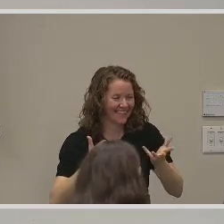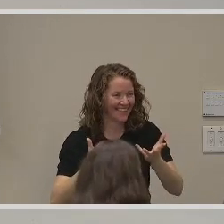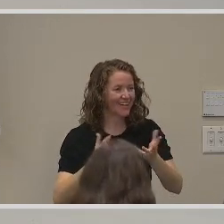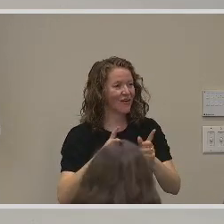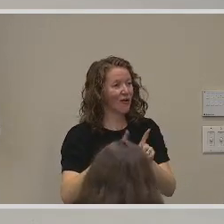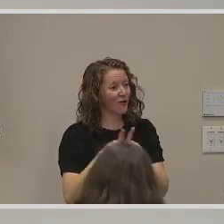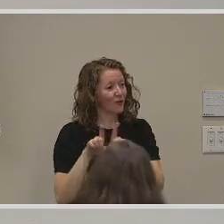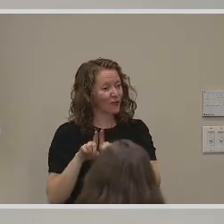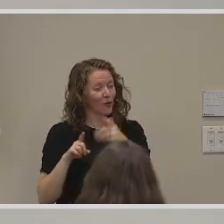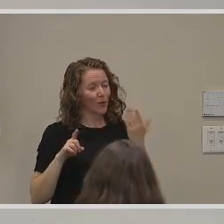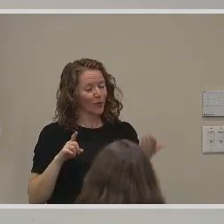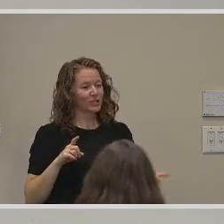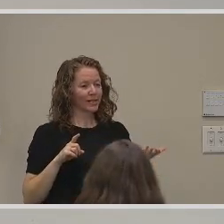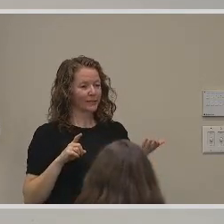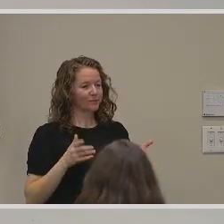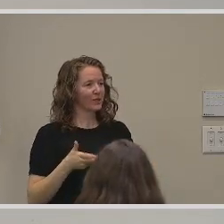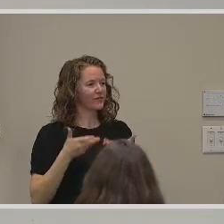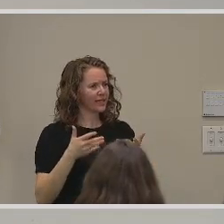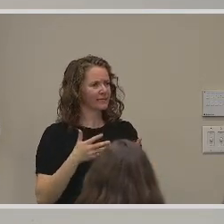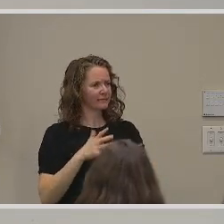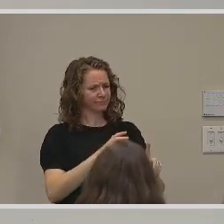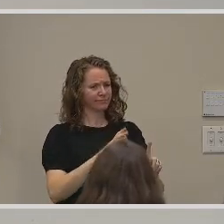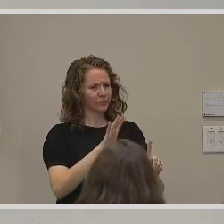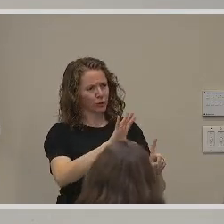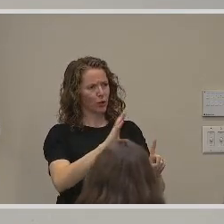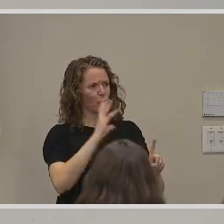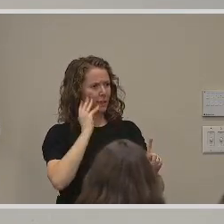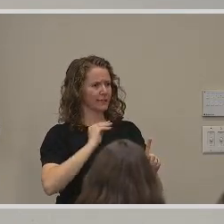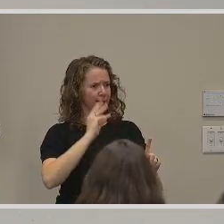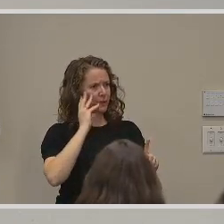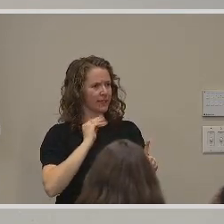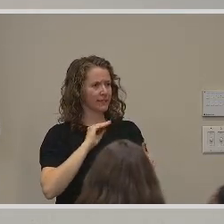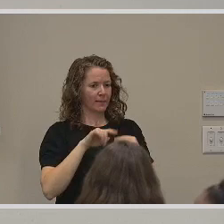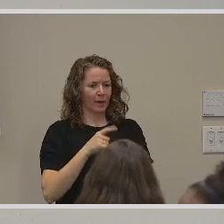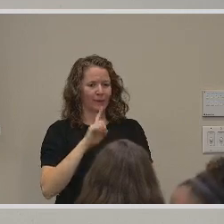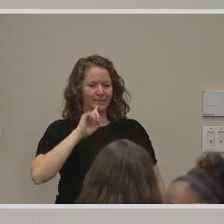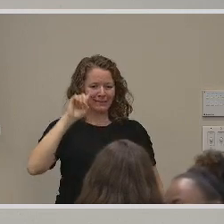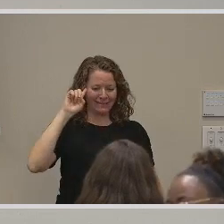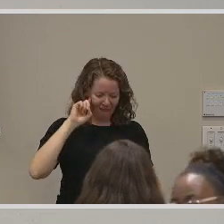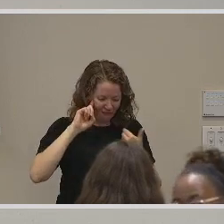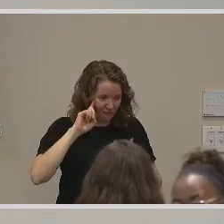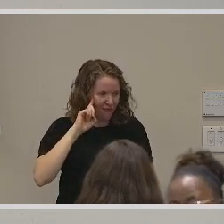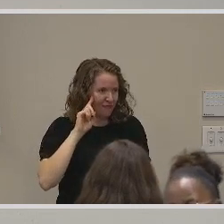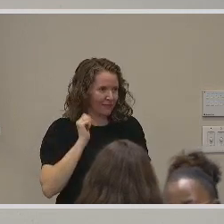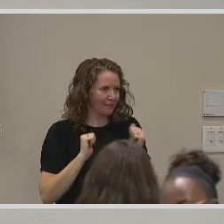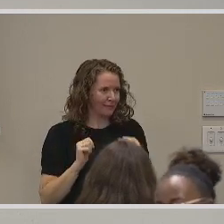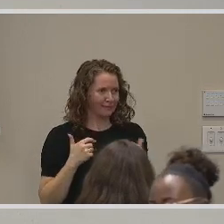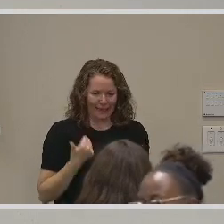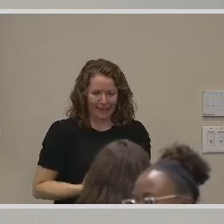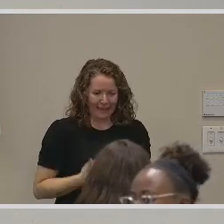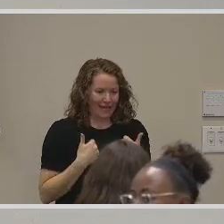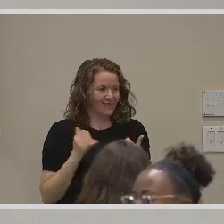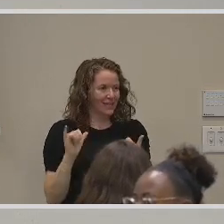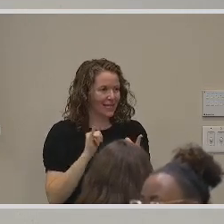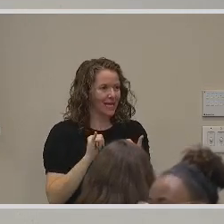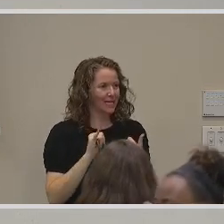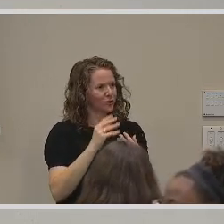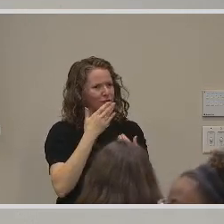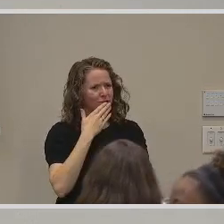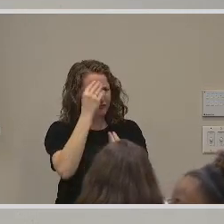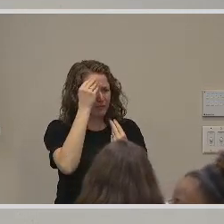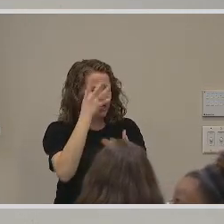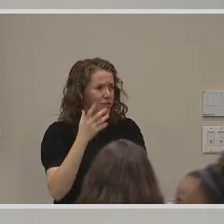also provides first-hand experience on what being Deaf is like and enriches our lives with information not normally talked about.